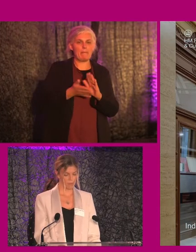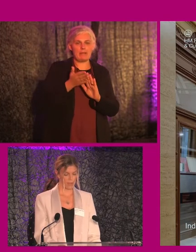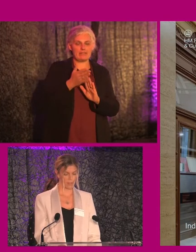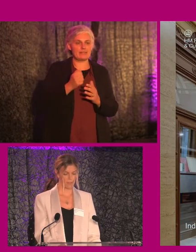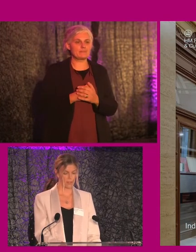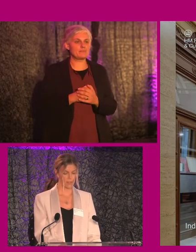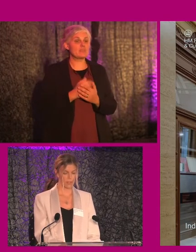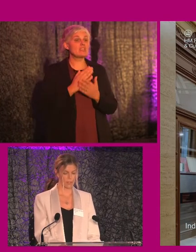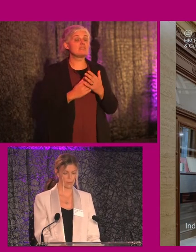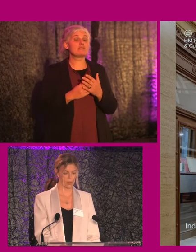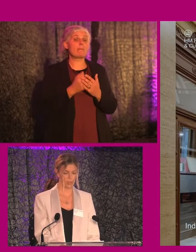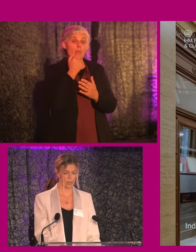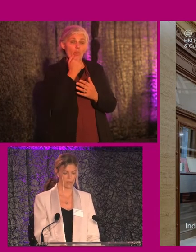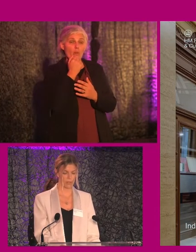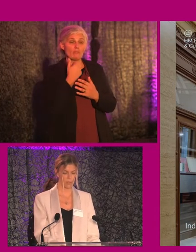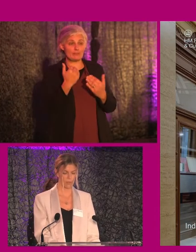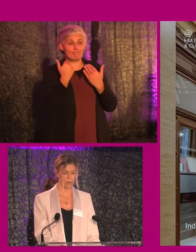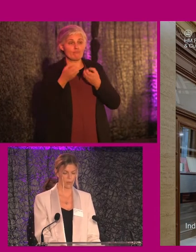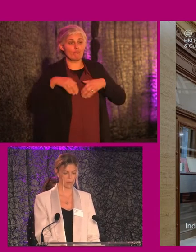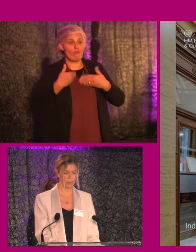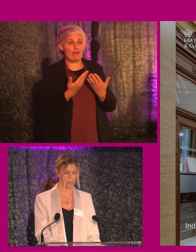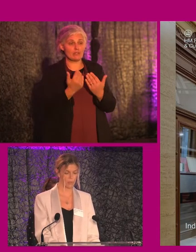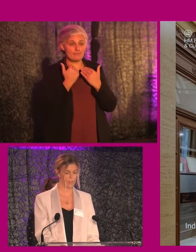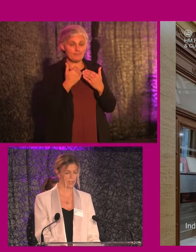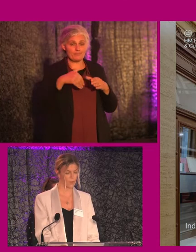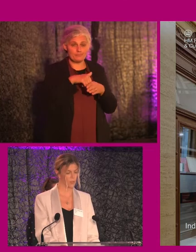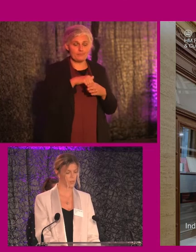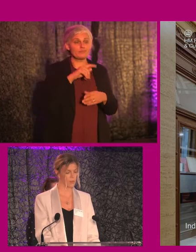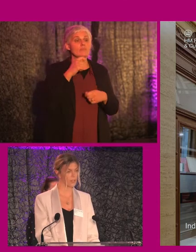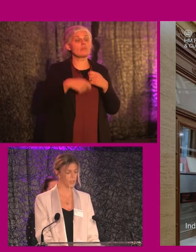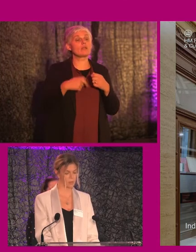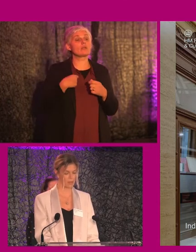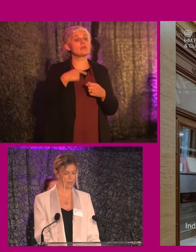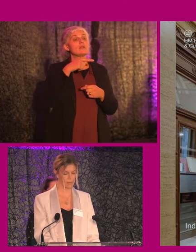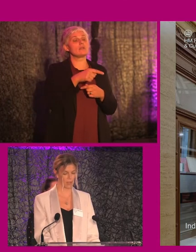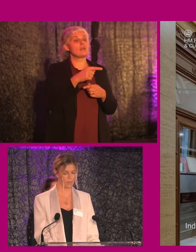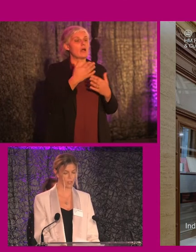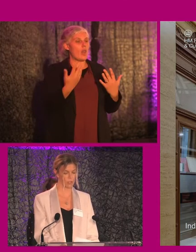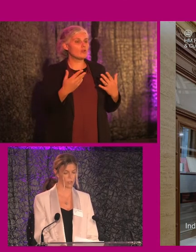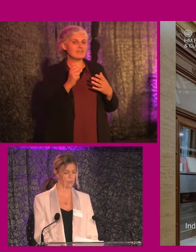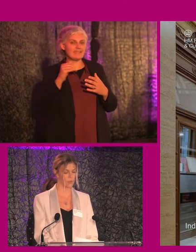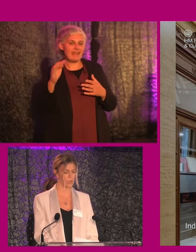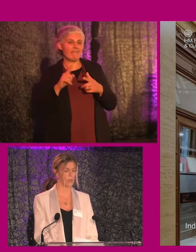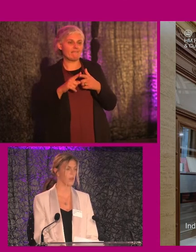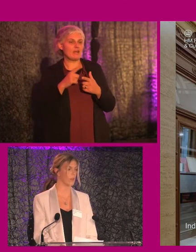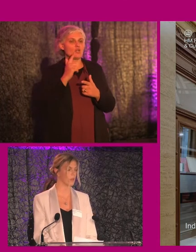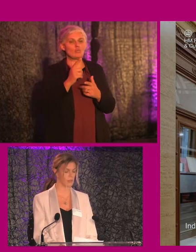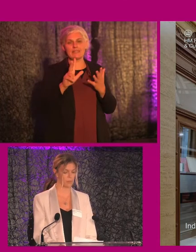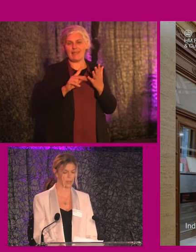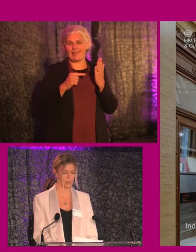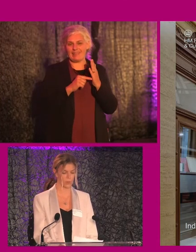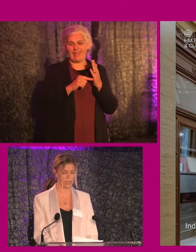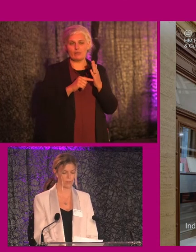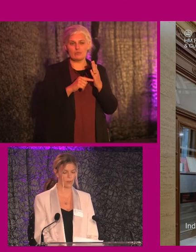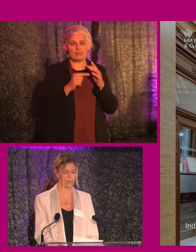Some facts and figures to give you some context. The refurbishment building provides 4,000 HMRC staff in a total of 28,000